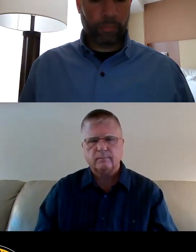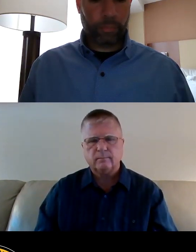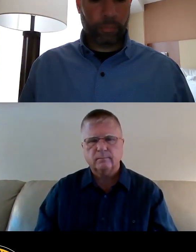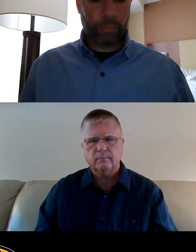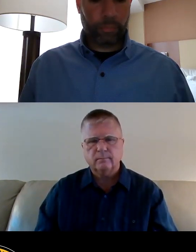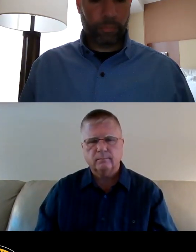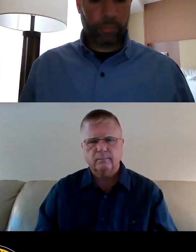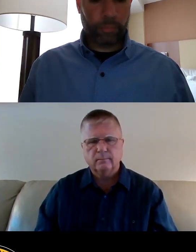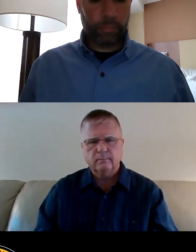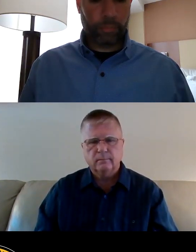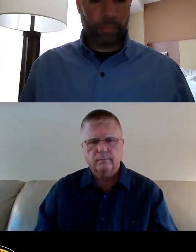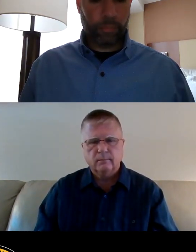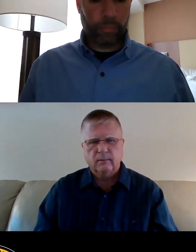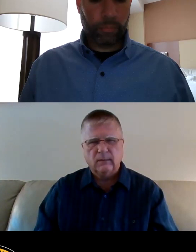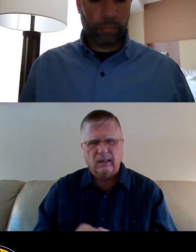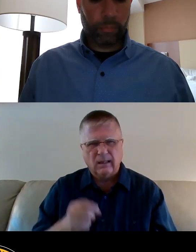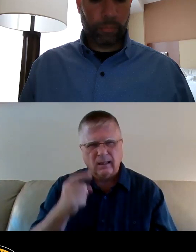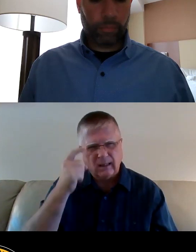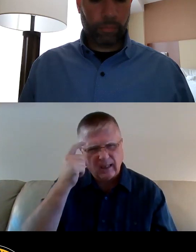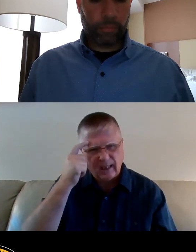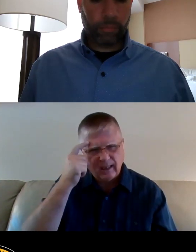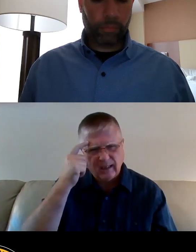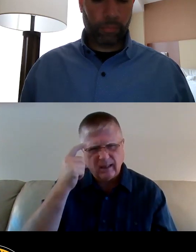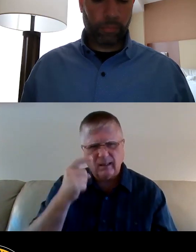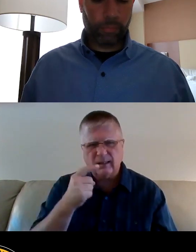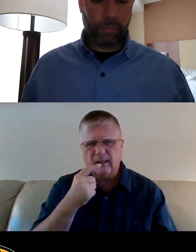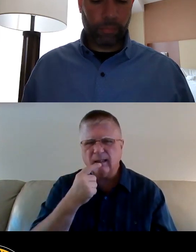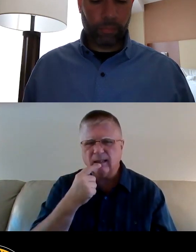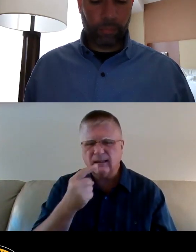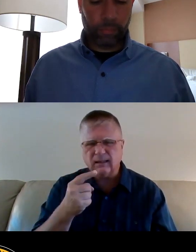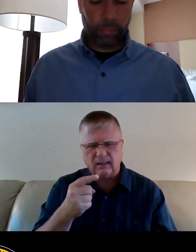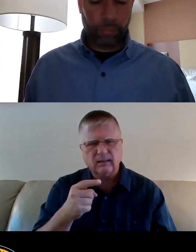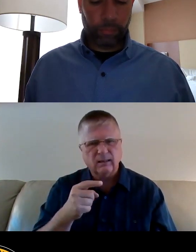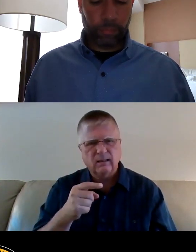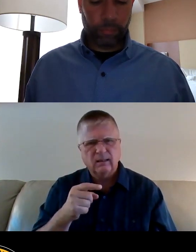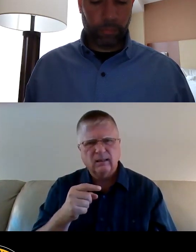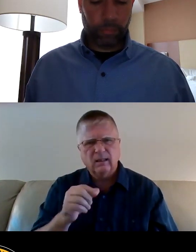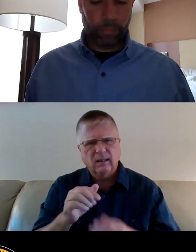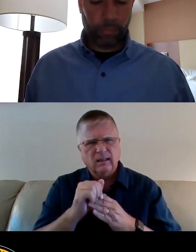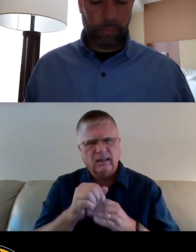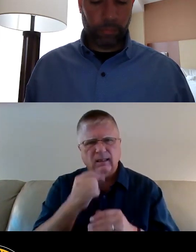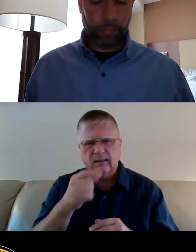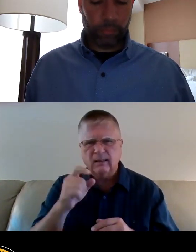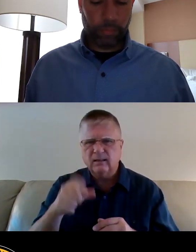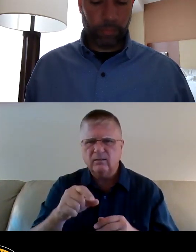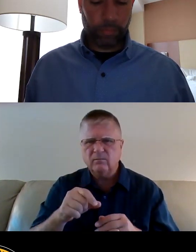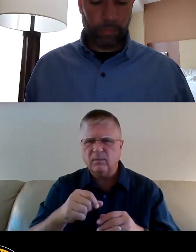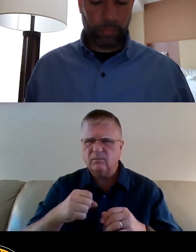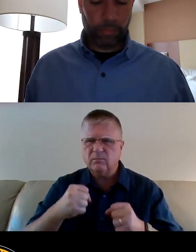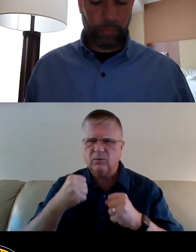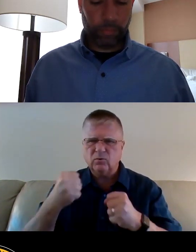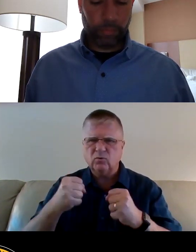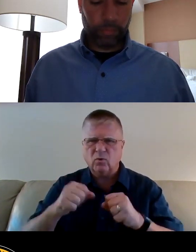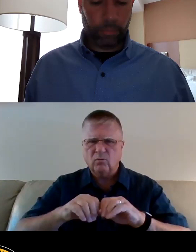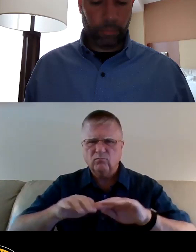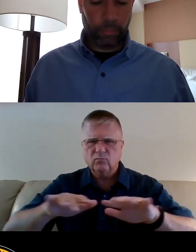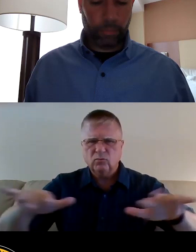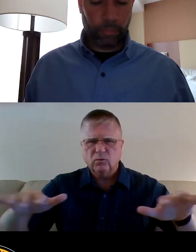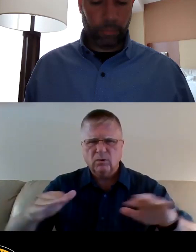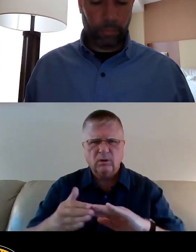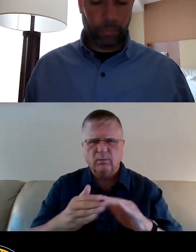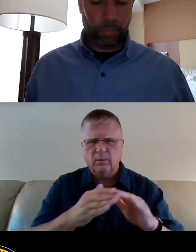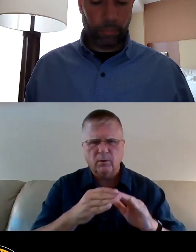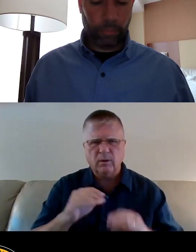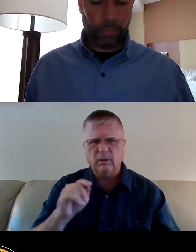There's, I believe that it says, the guidance says that, you know, there should be extensive community input, and what we have instead